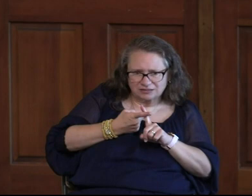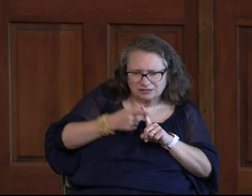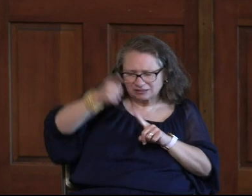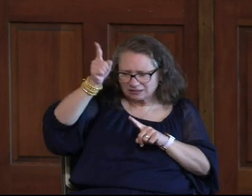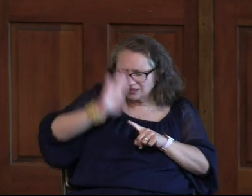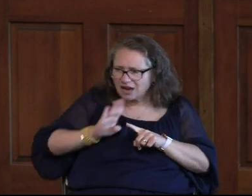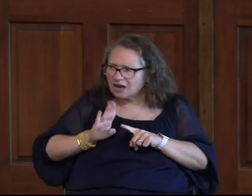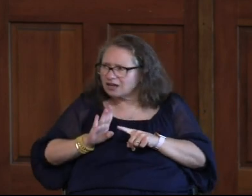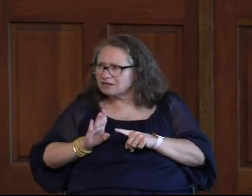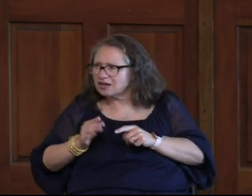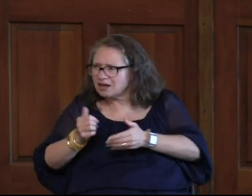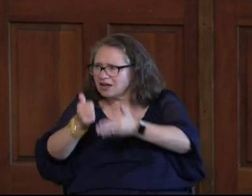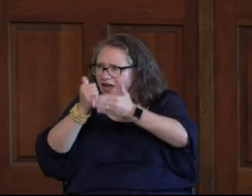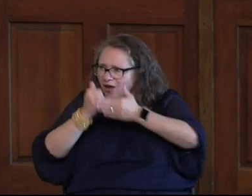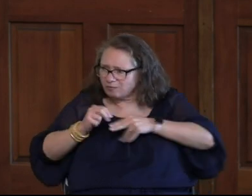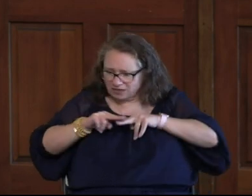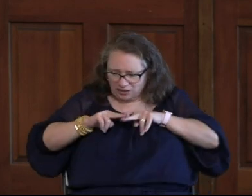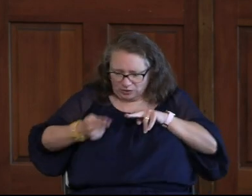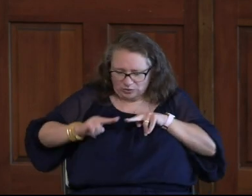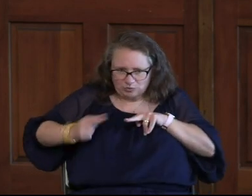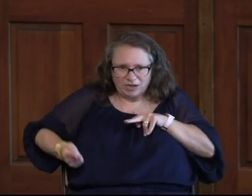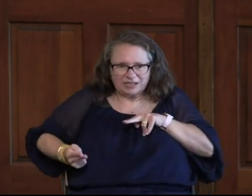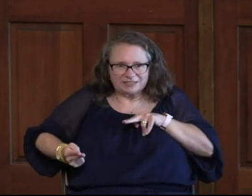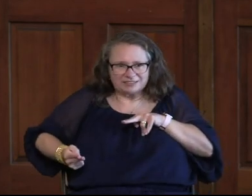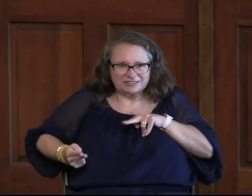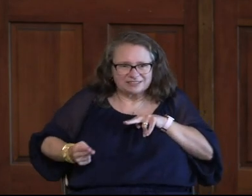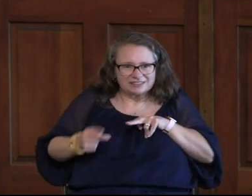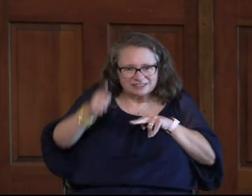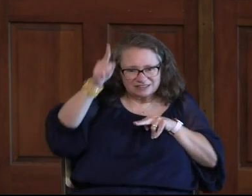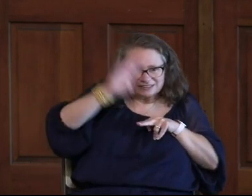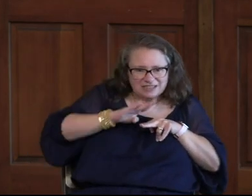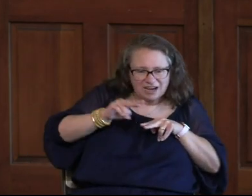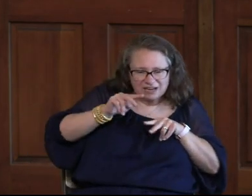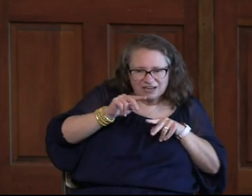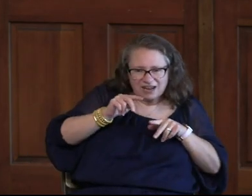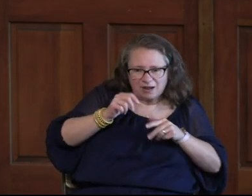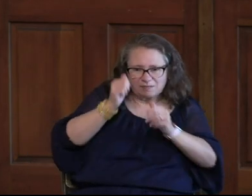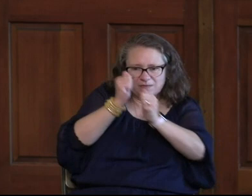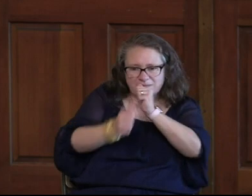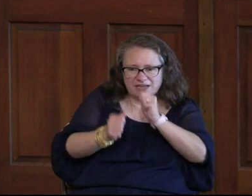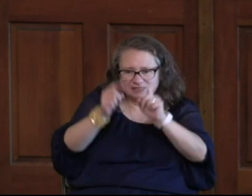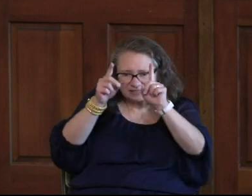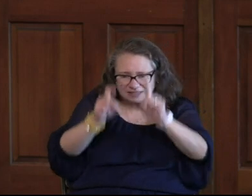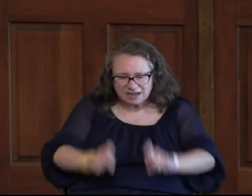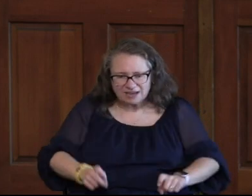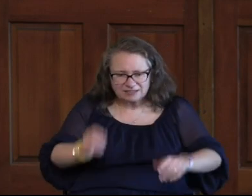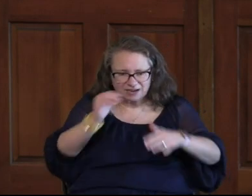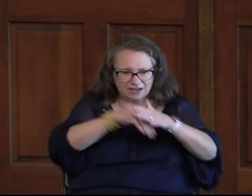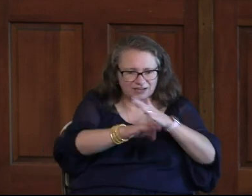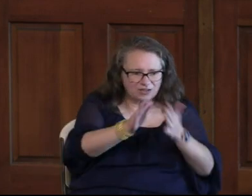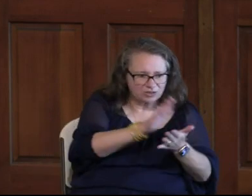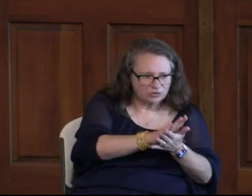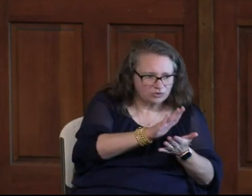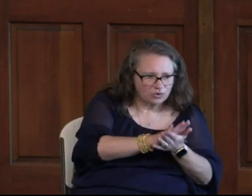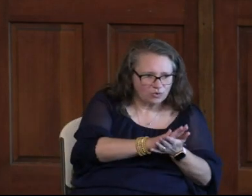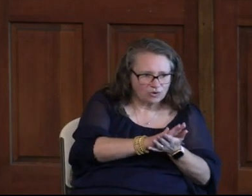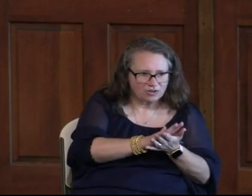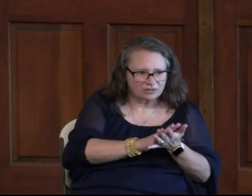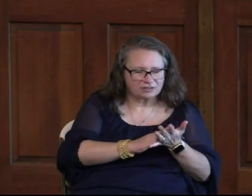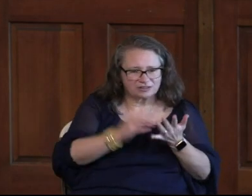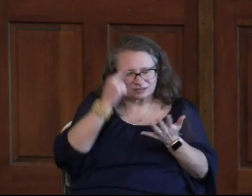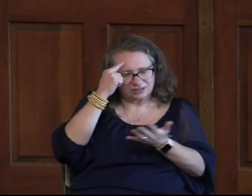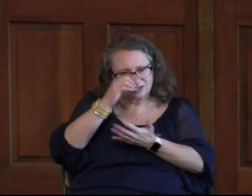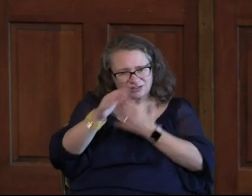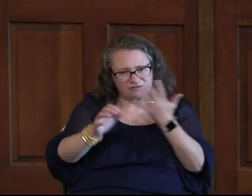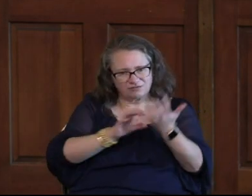Or God, help me to lose weight. Or God, let me pass this test. Or let me get into this school. she